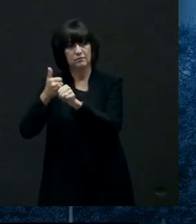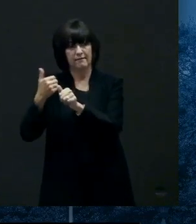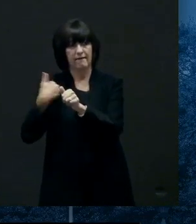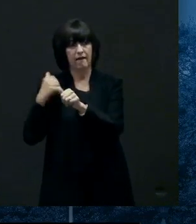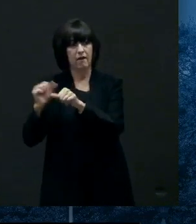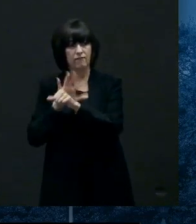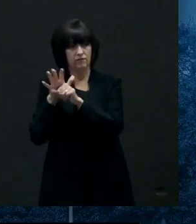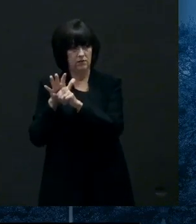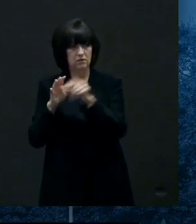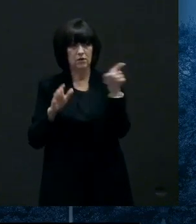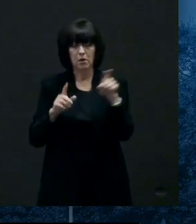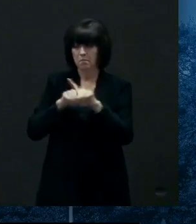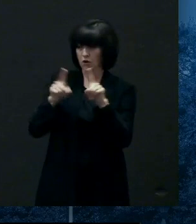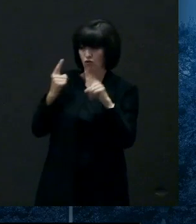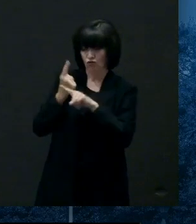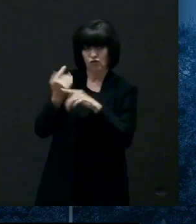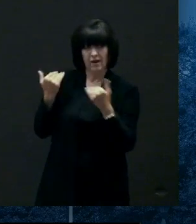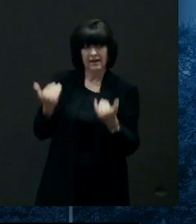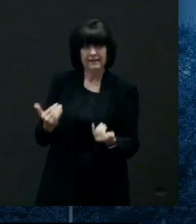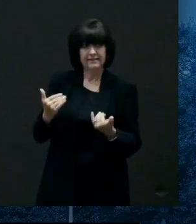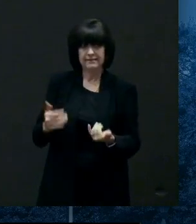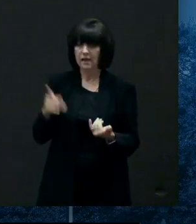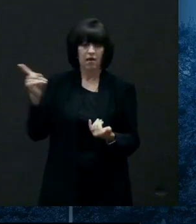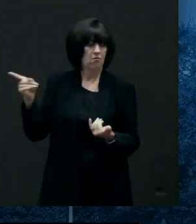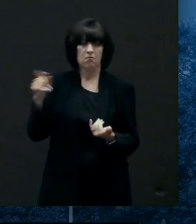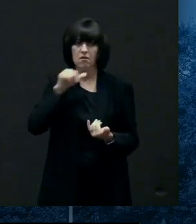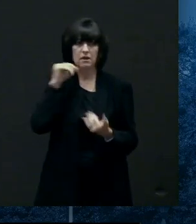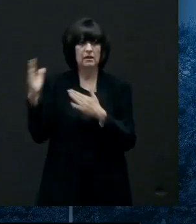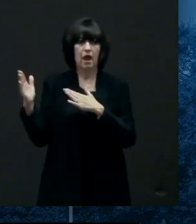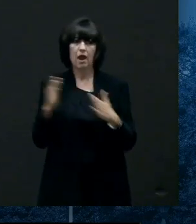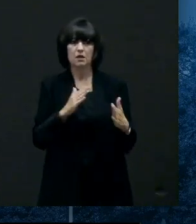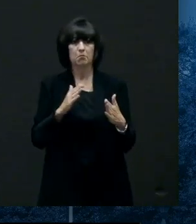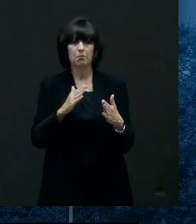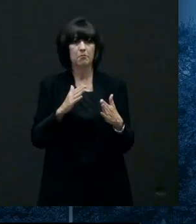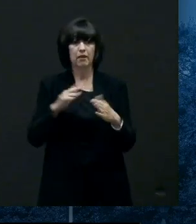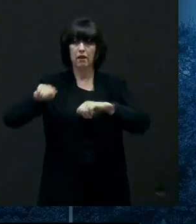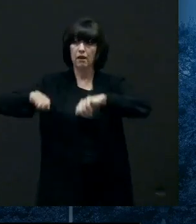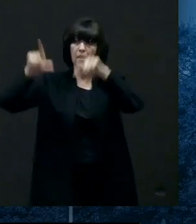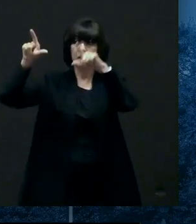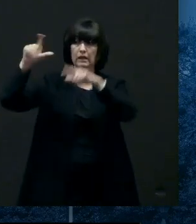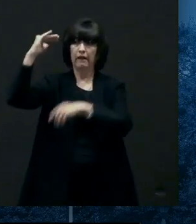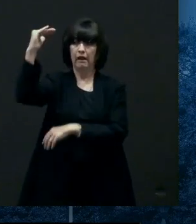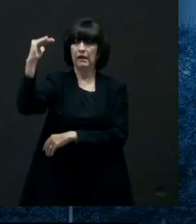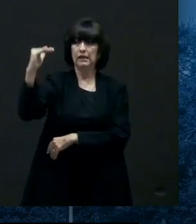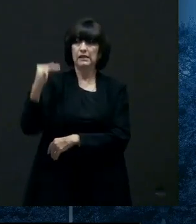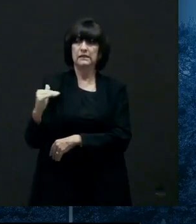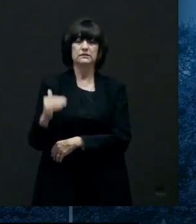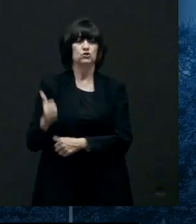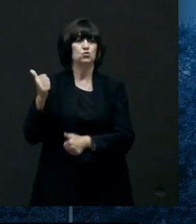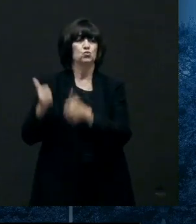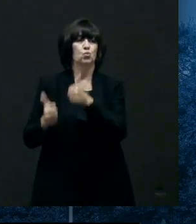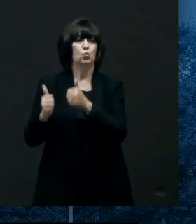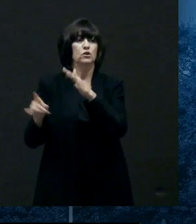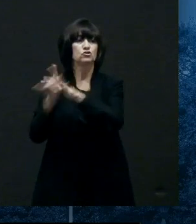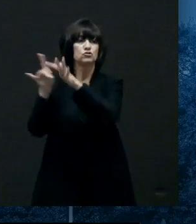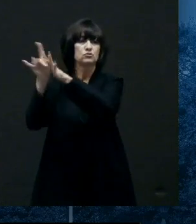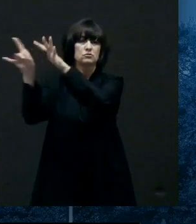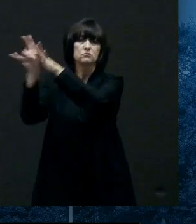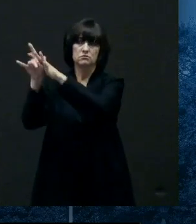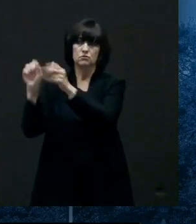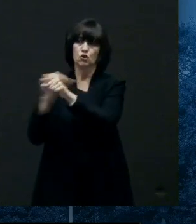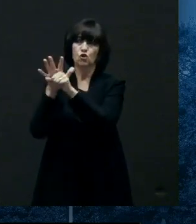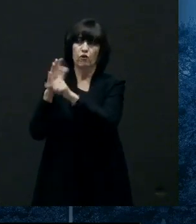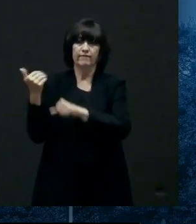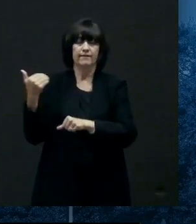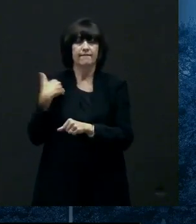schools that have had confirmed cases that would be available to the public not at this time no and then just my last